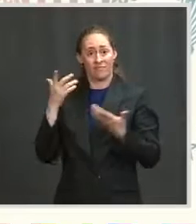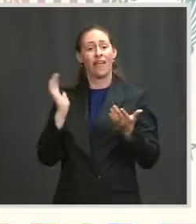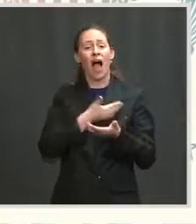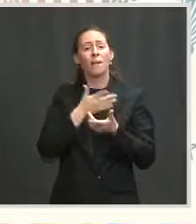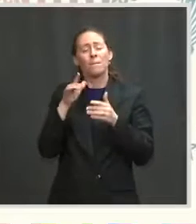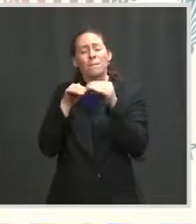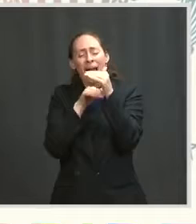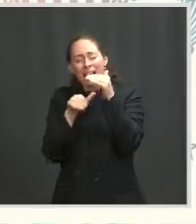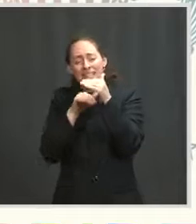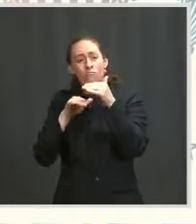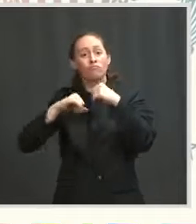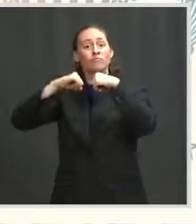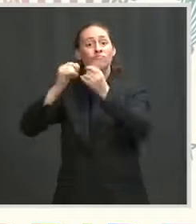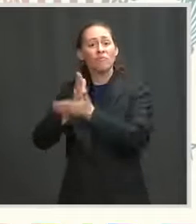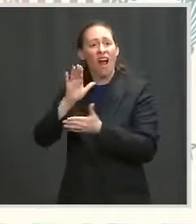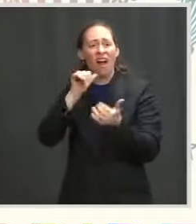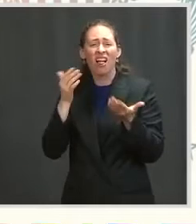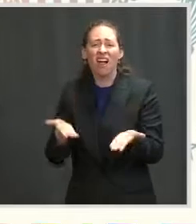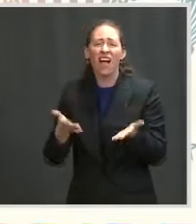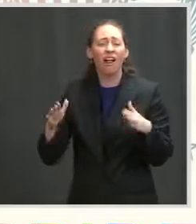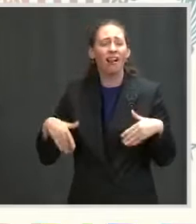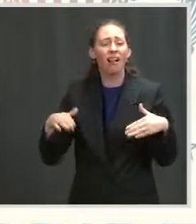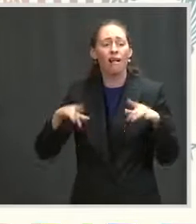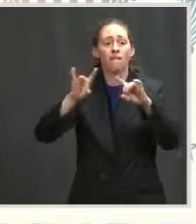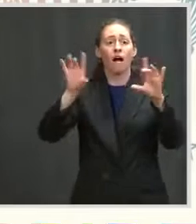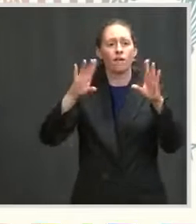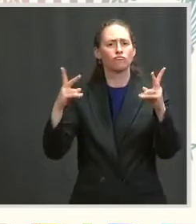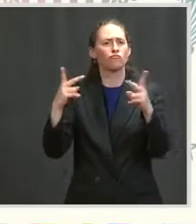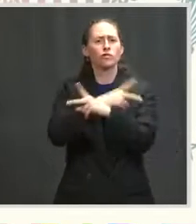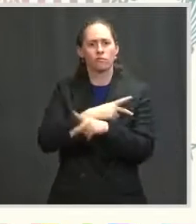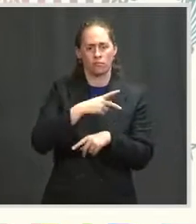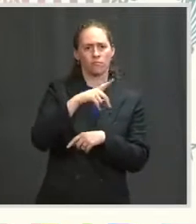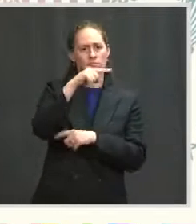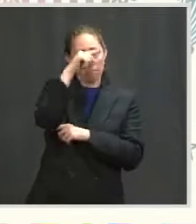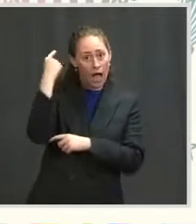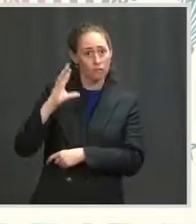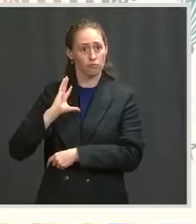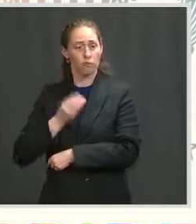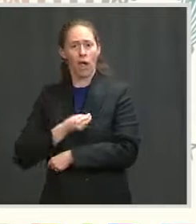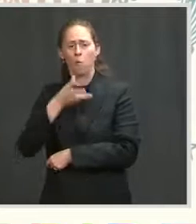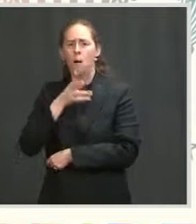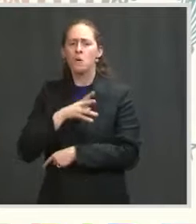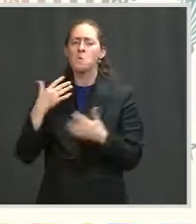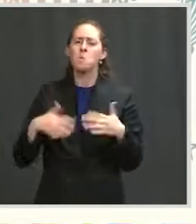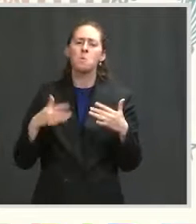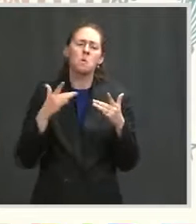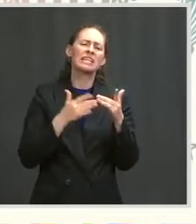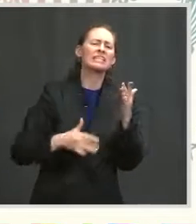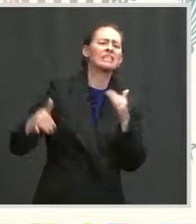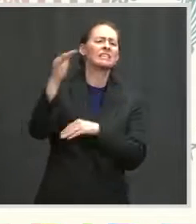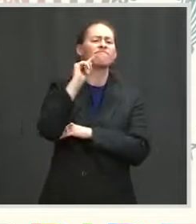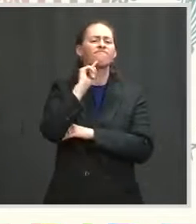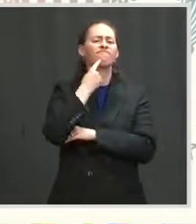Rates of violence, especially against black trans women, are shocking and disproportionate. And researchers found that last year, two